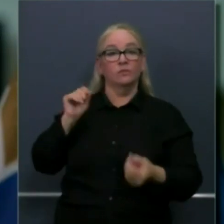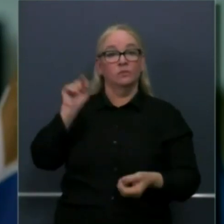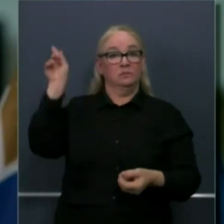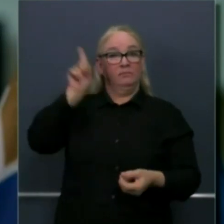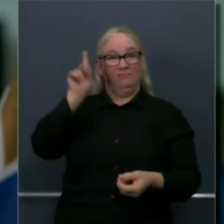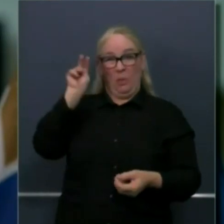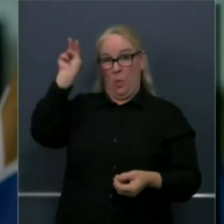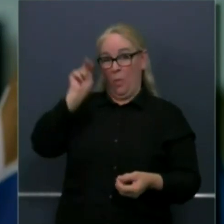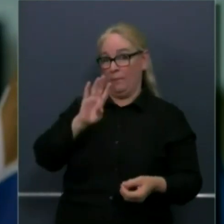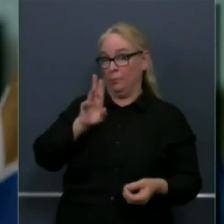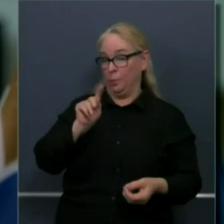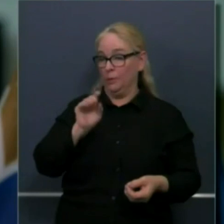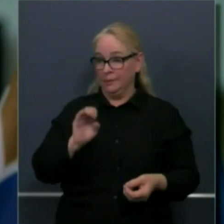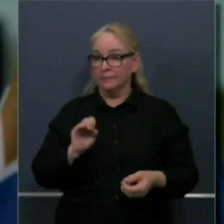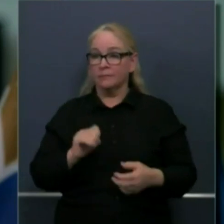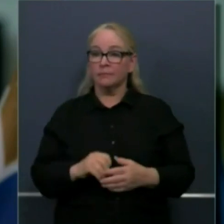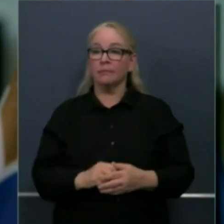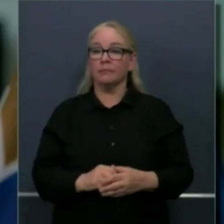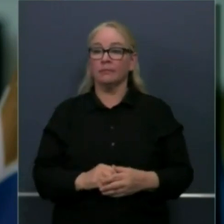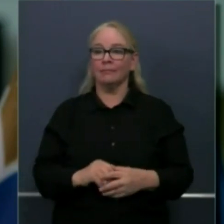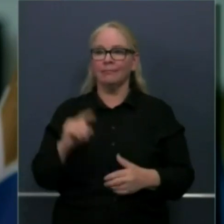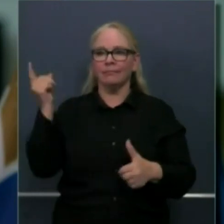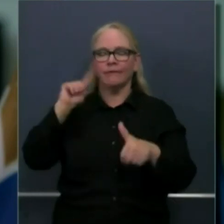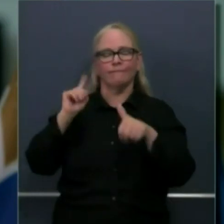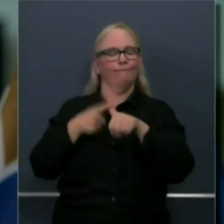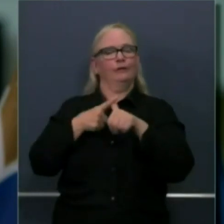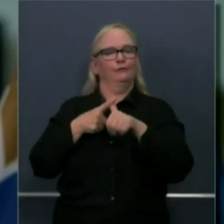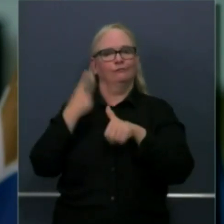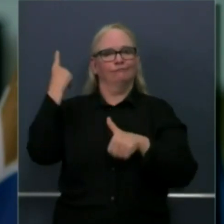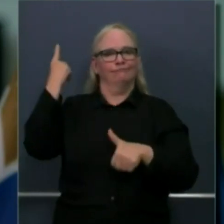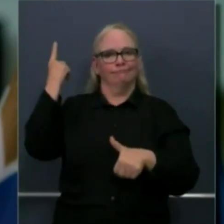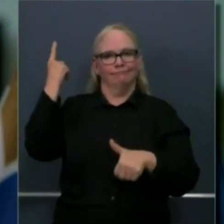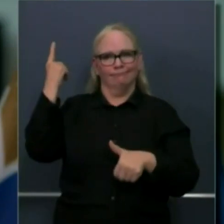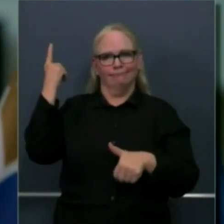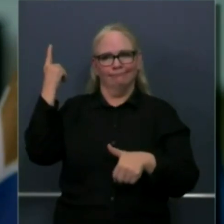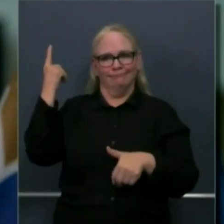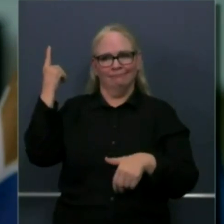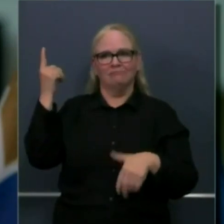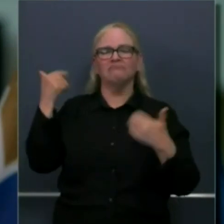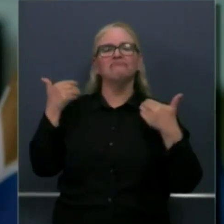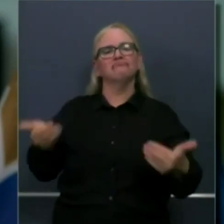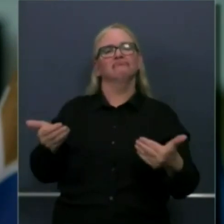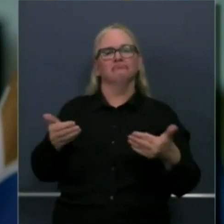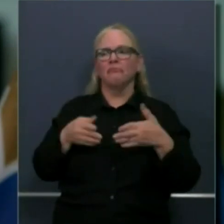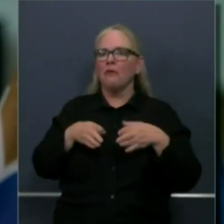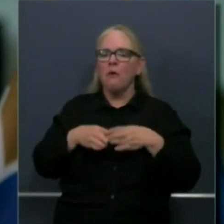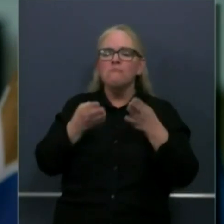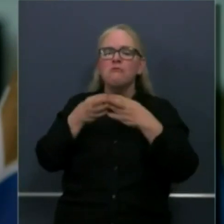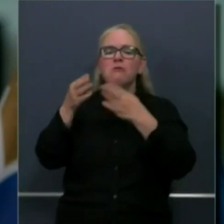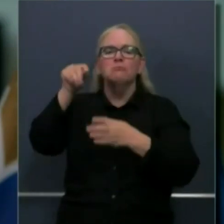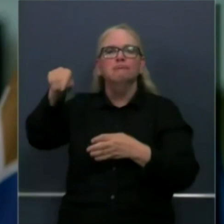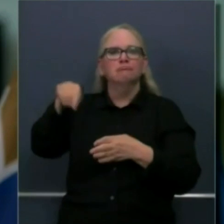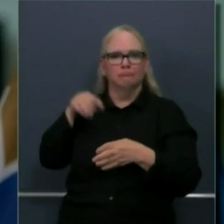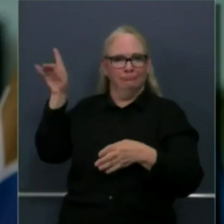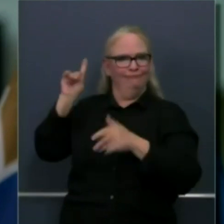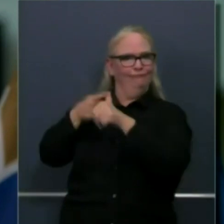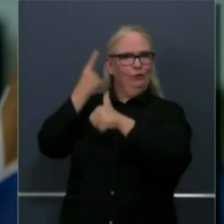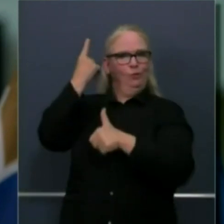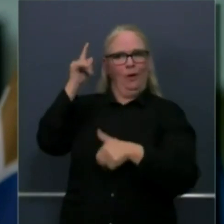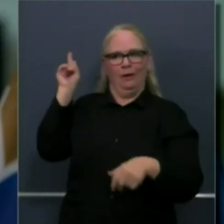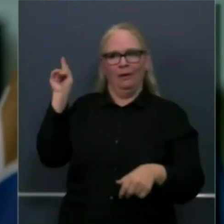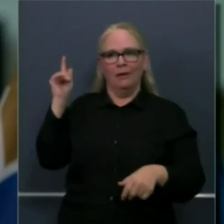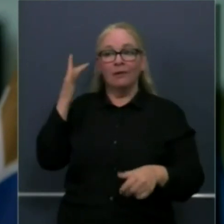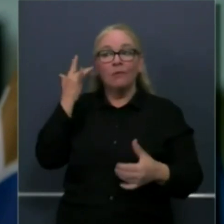website as the first county that now is able to move deeper into that phase two through their self